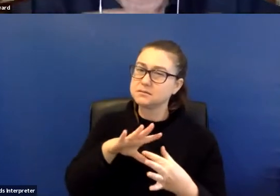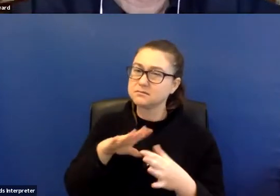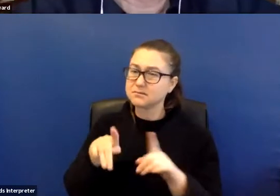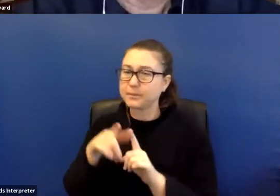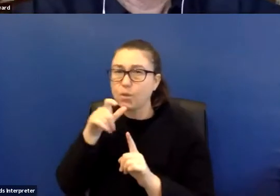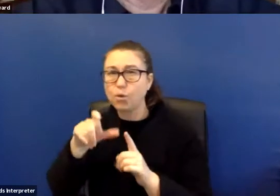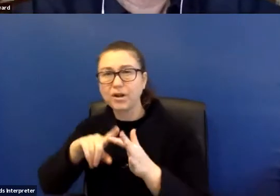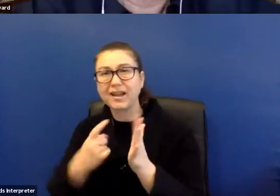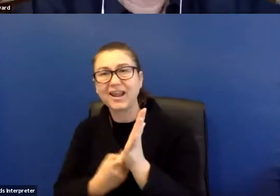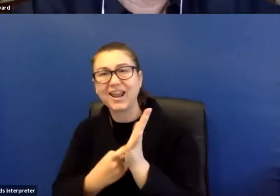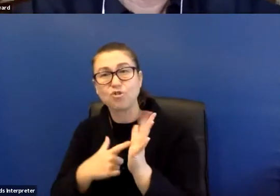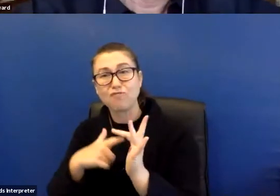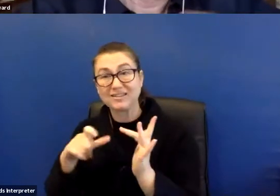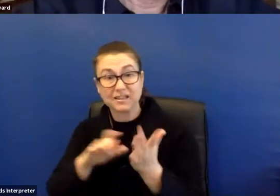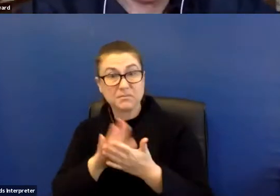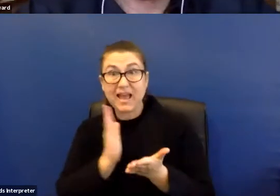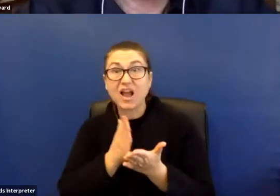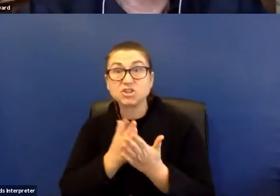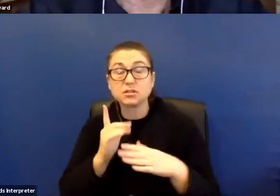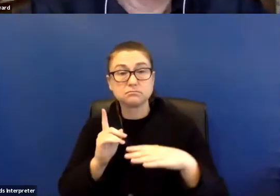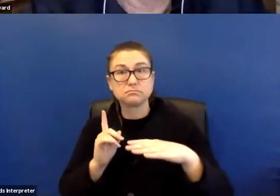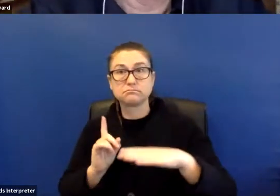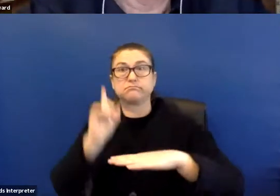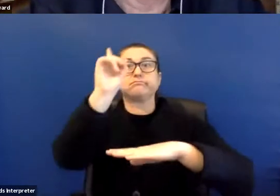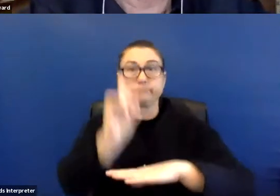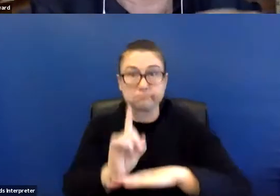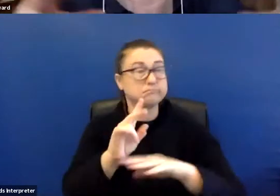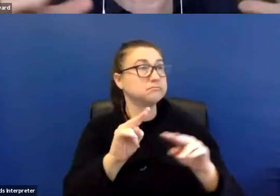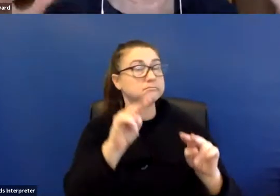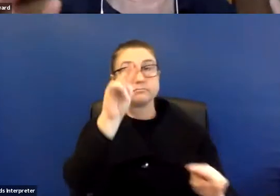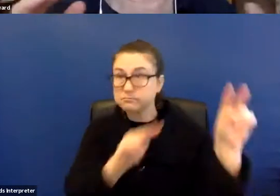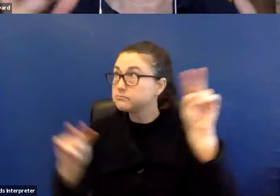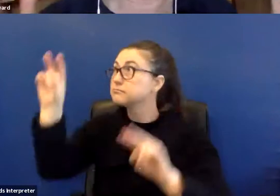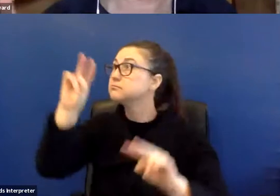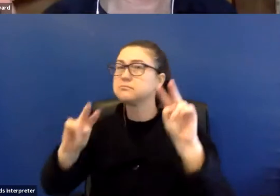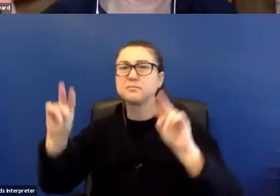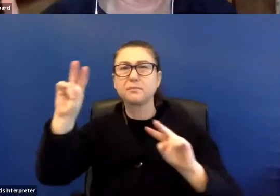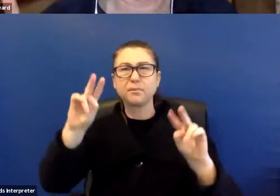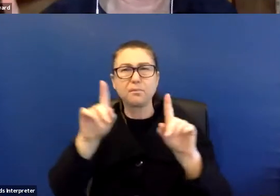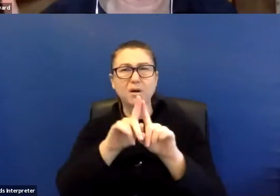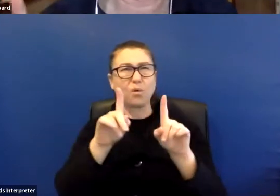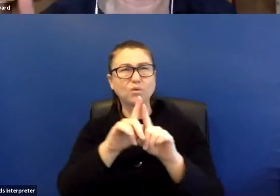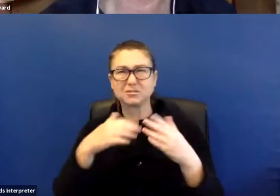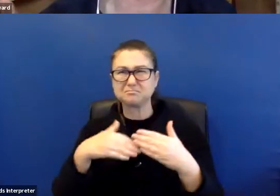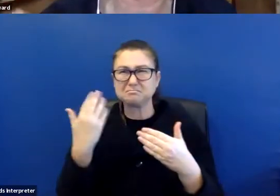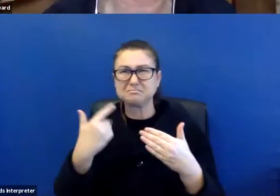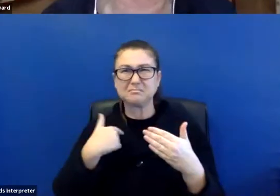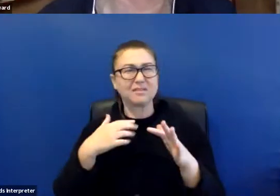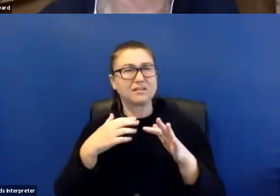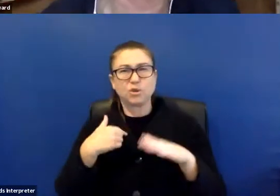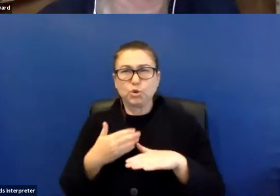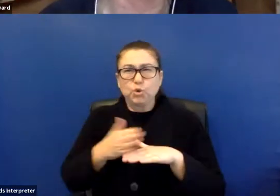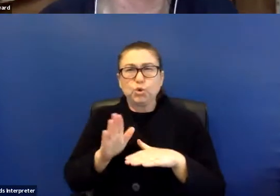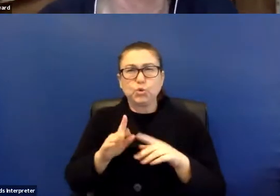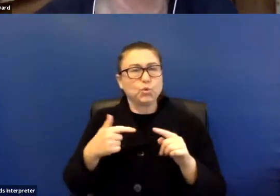both in place, on the ground, looking around, but also out of place, being newcomers